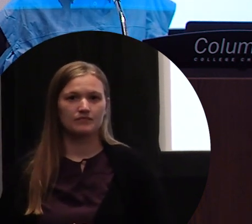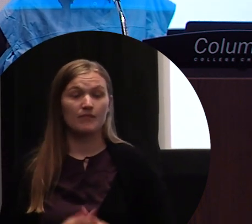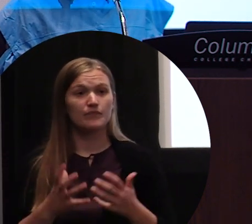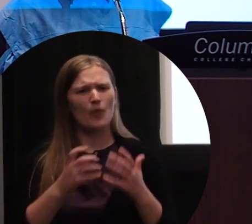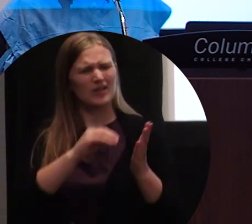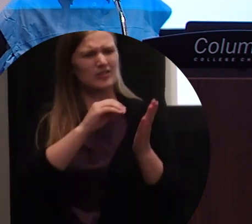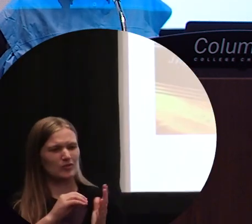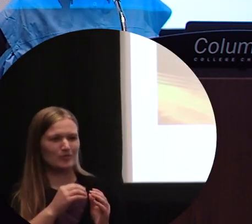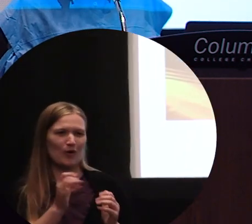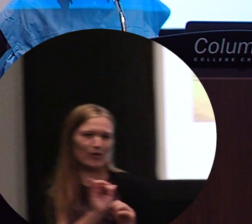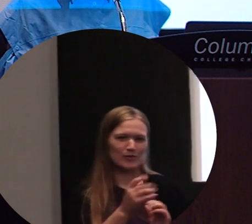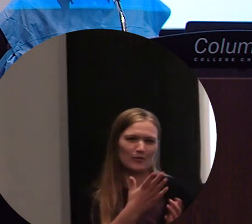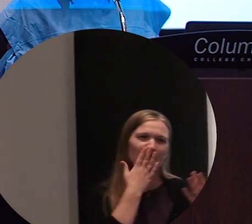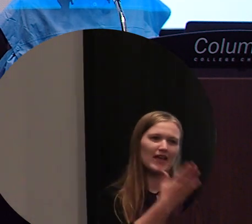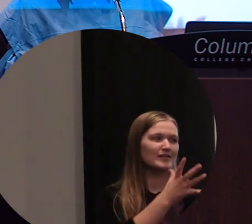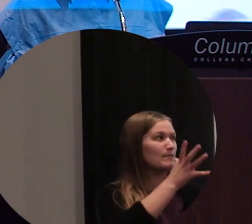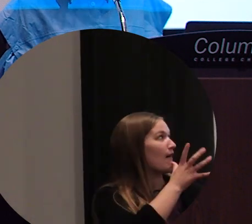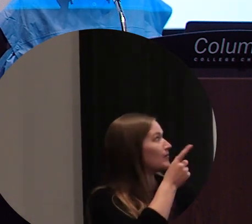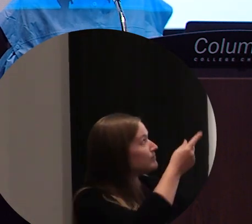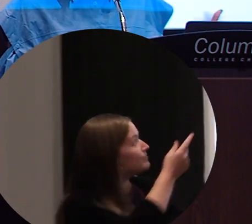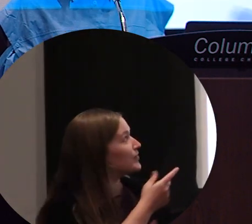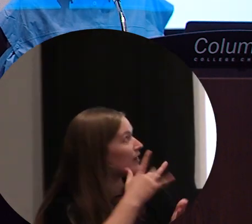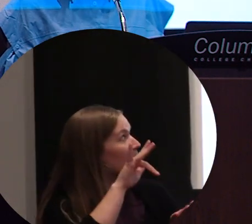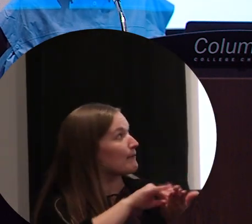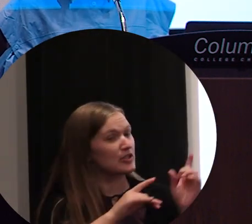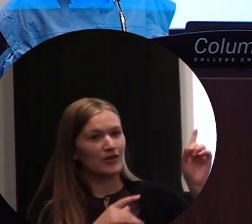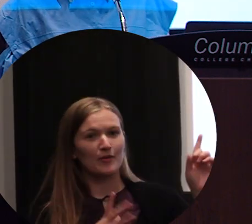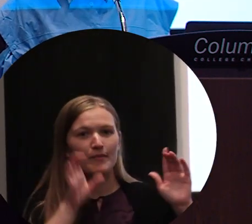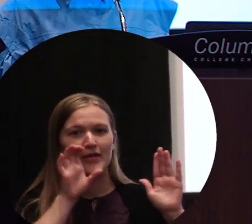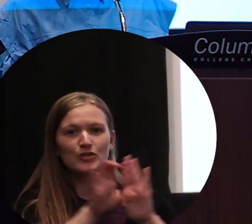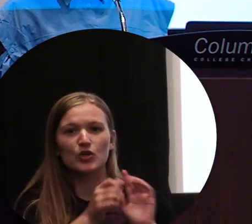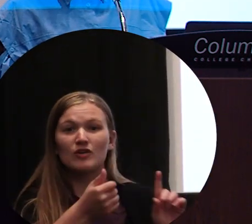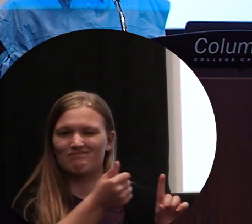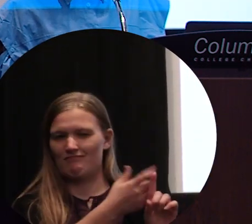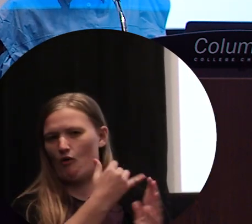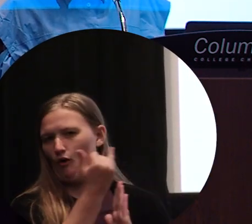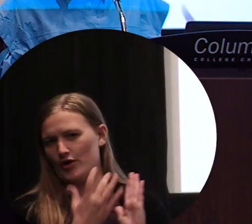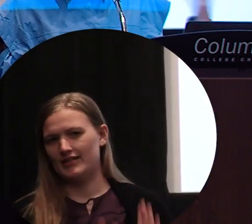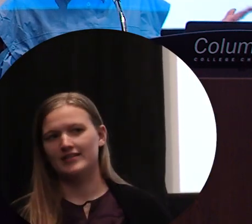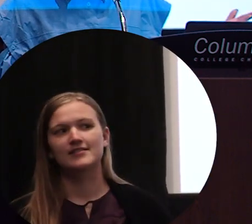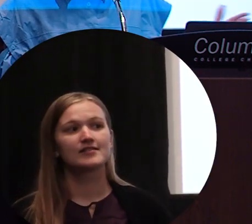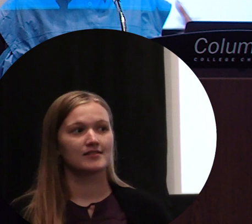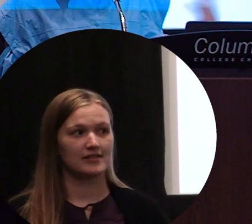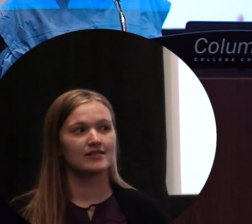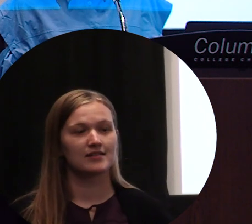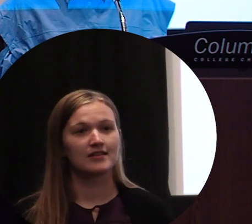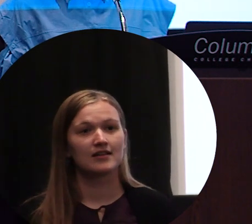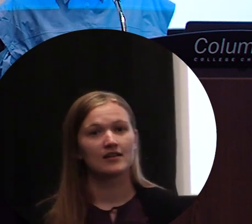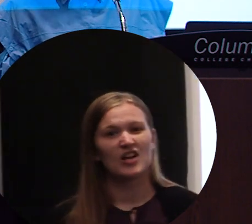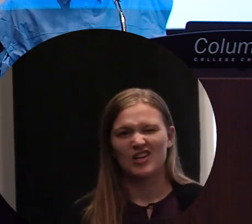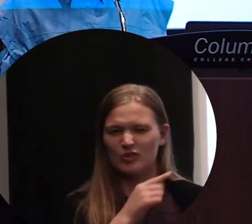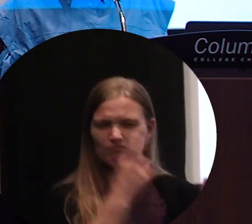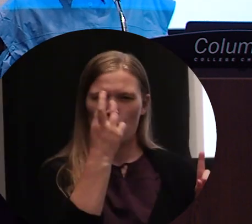just wanted to note here my mom, who's like at the center here, who's who's a artist herself, and it was initially the main reason